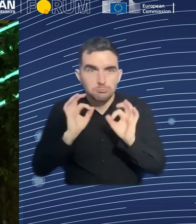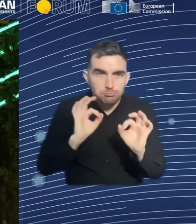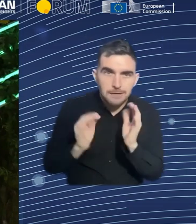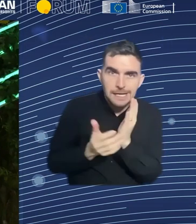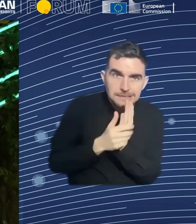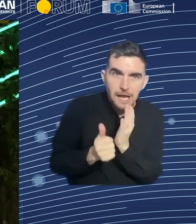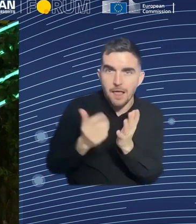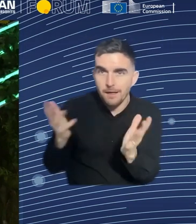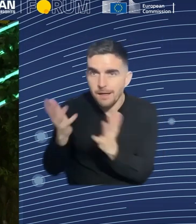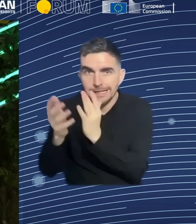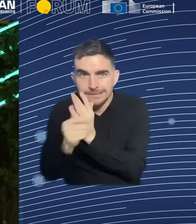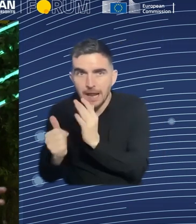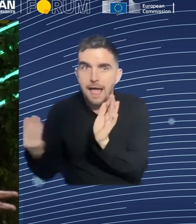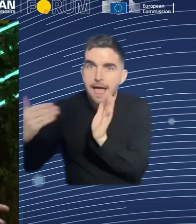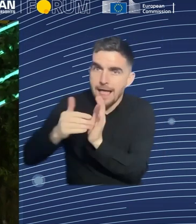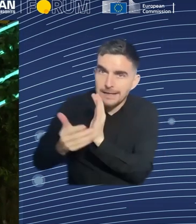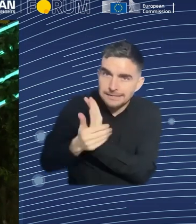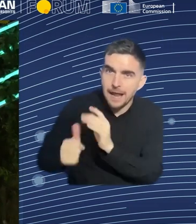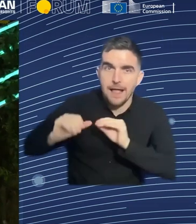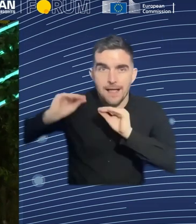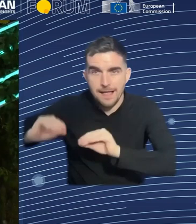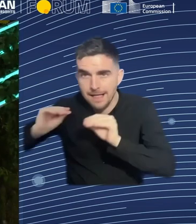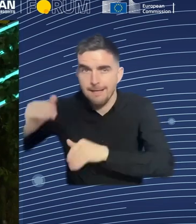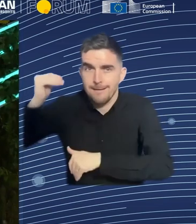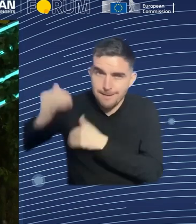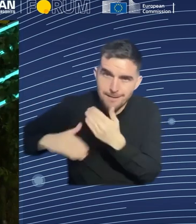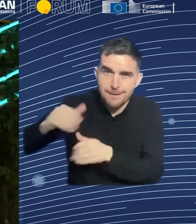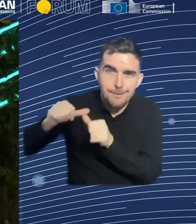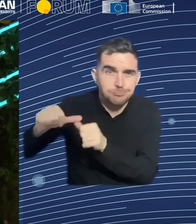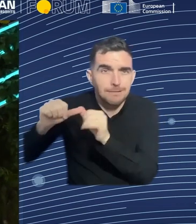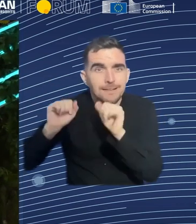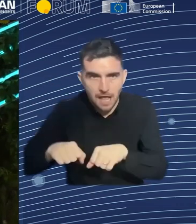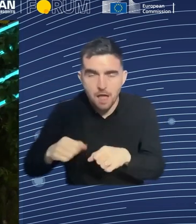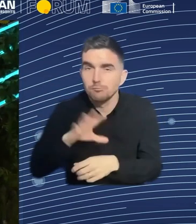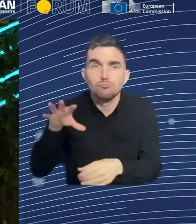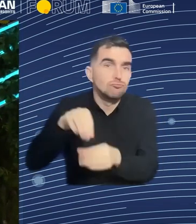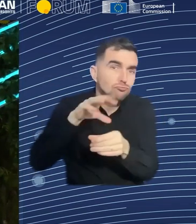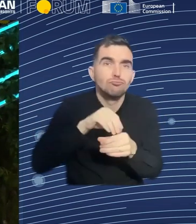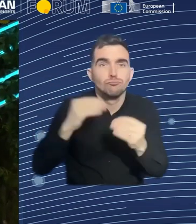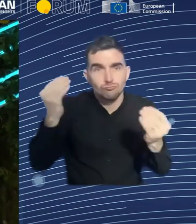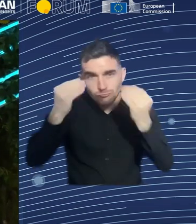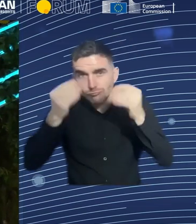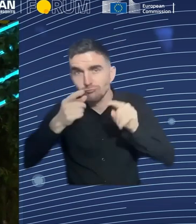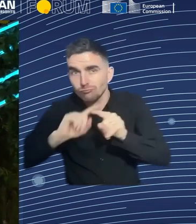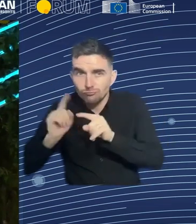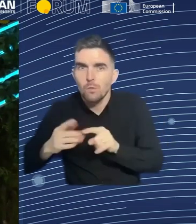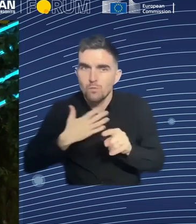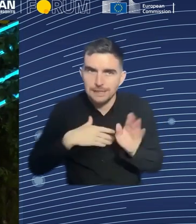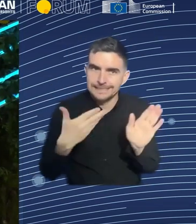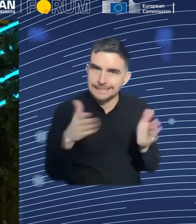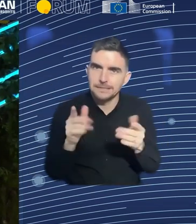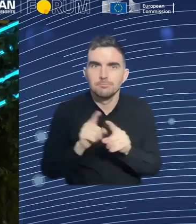balance between initial vocational education and training and continuous vocational training, which has happened gradually. But I think it needs to accelerate